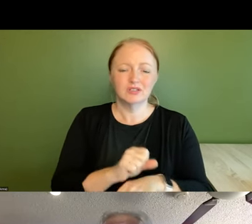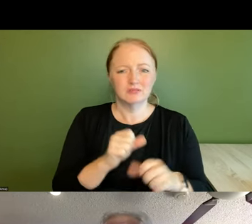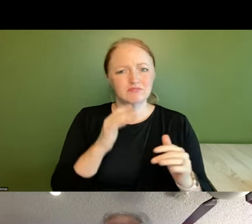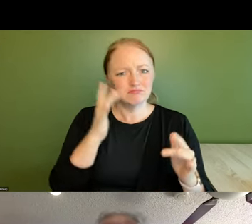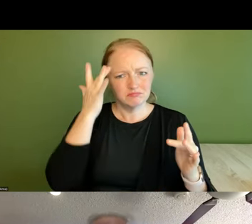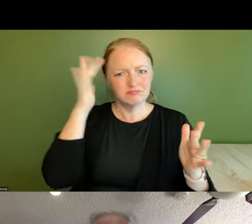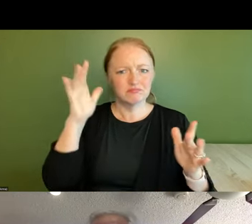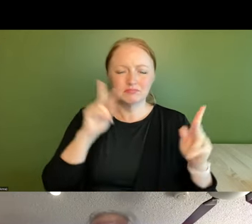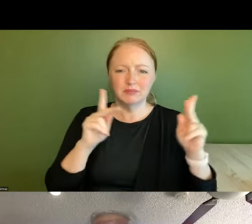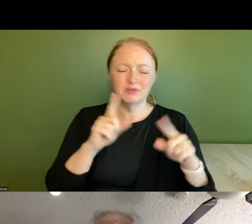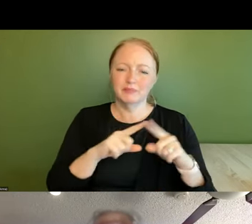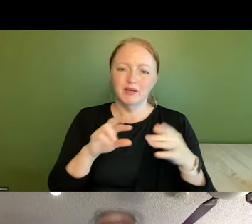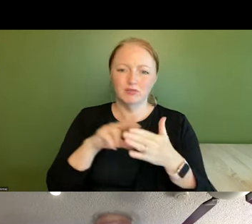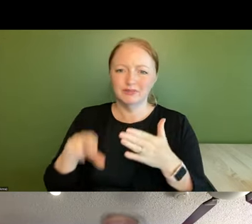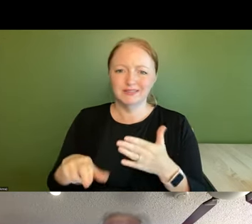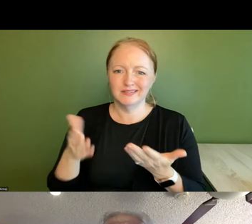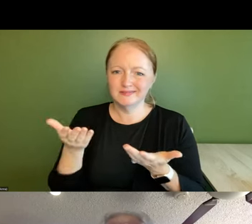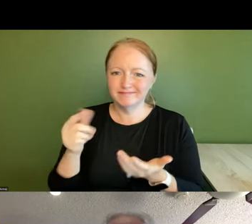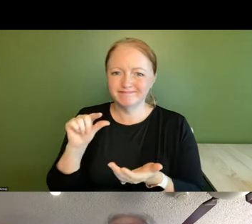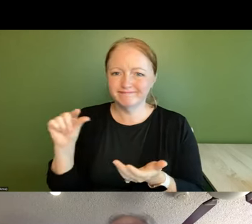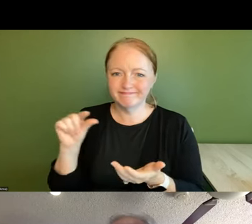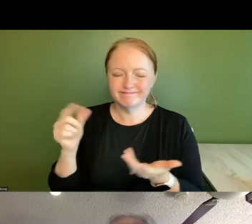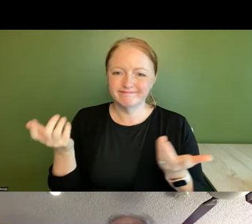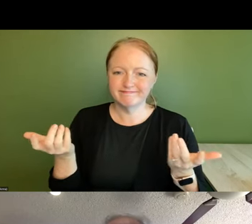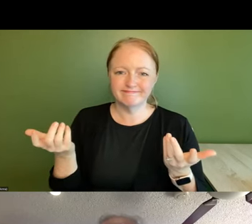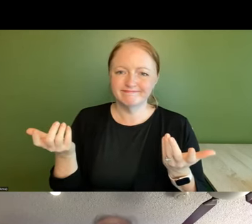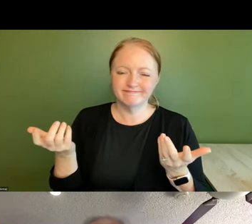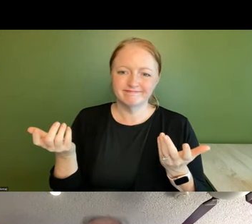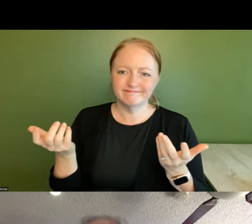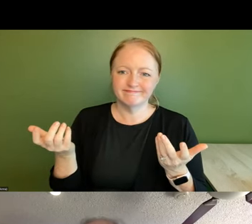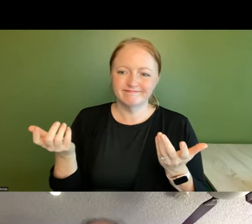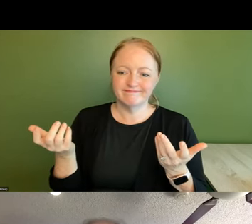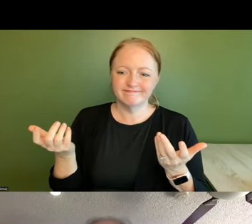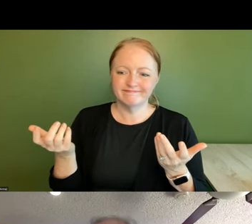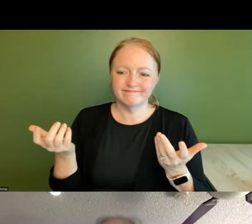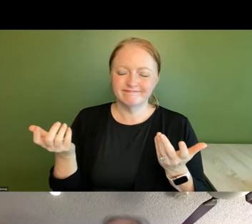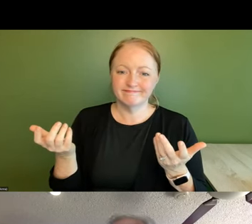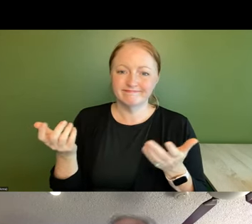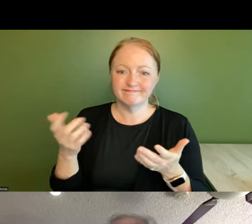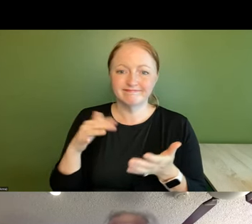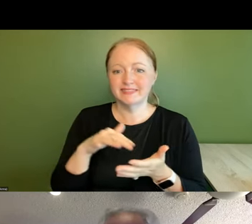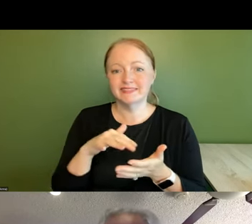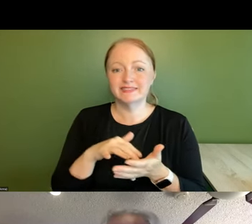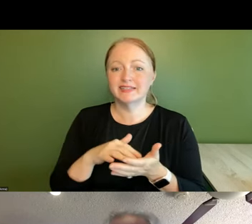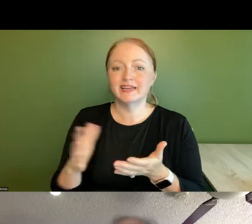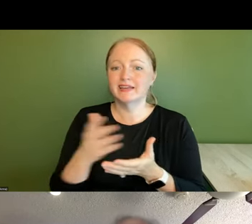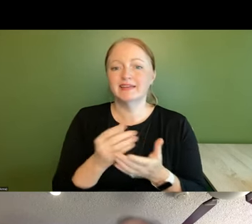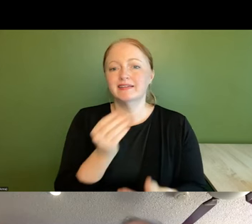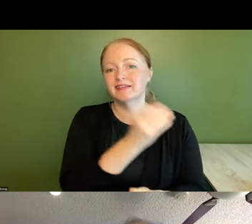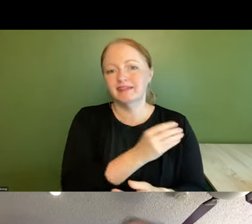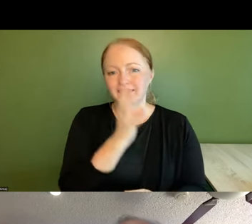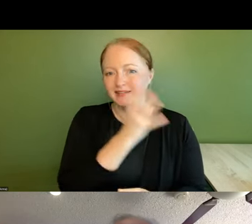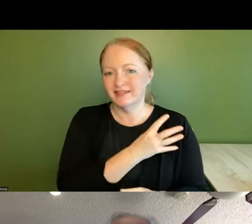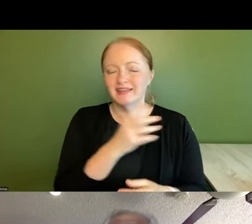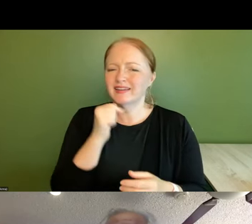but they resulted in the proverbial uh study on the shelf gathering dust but not this one this